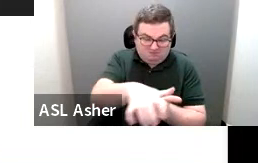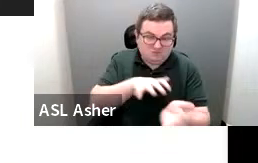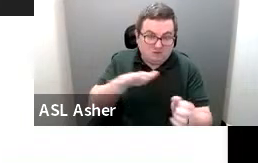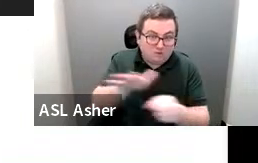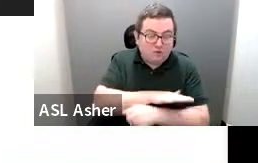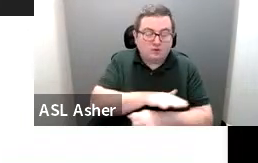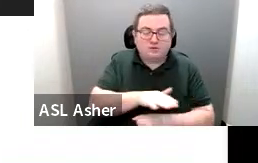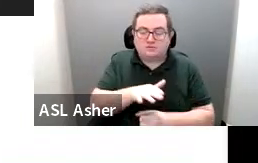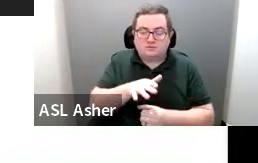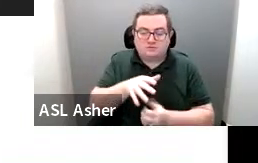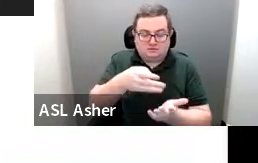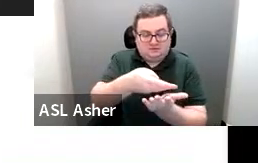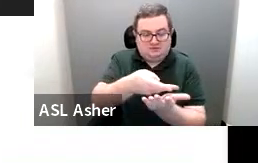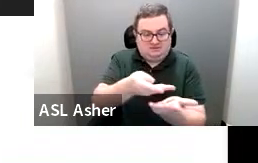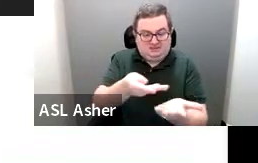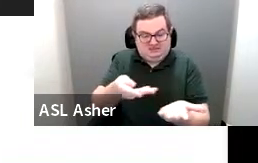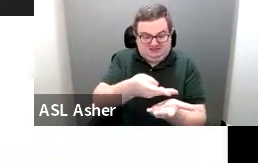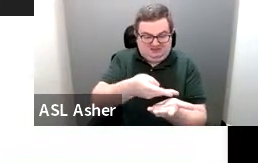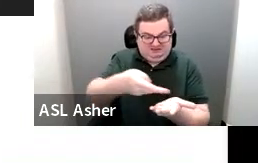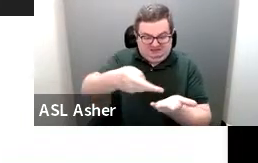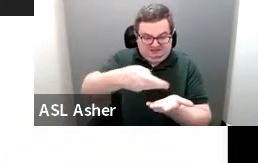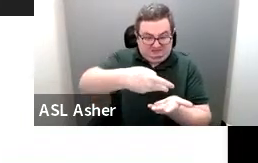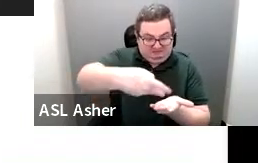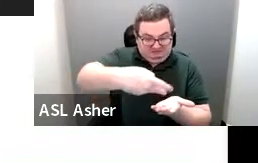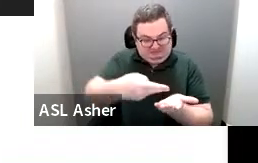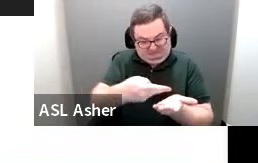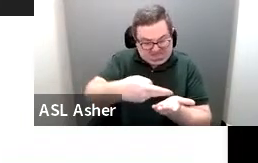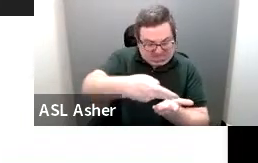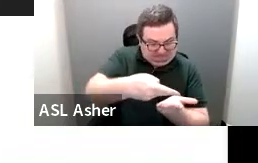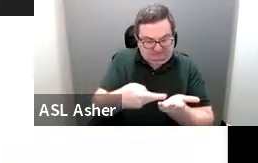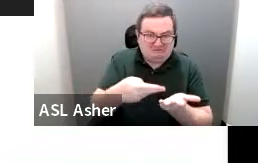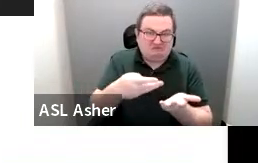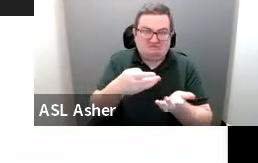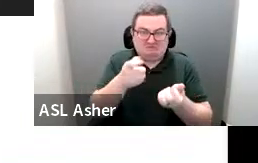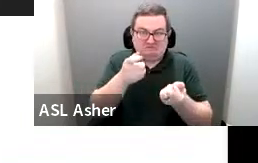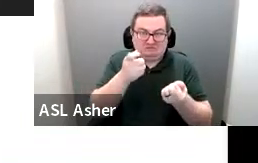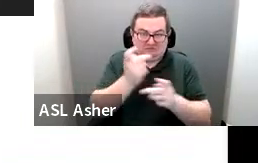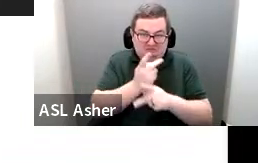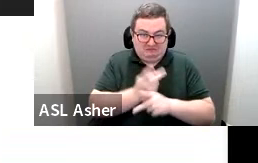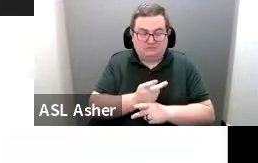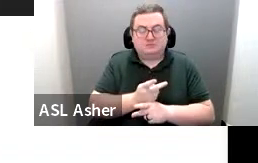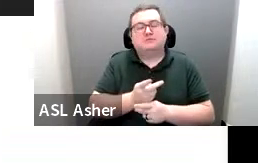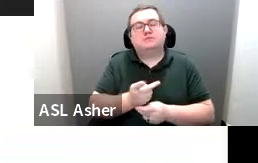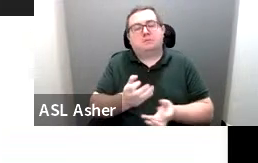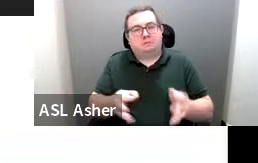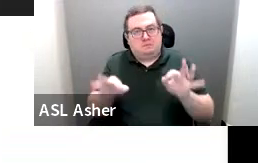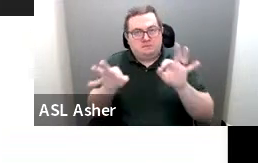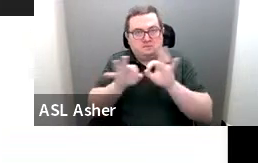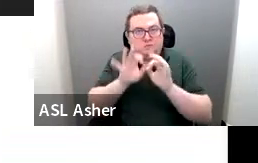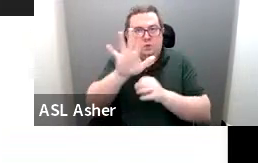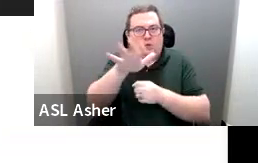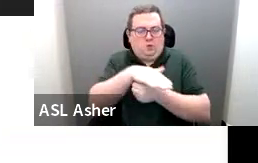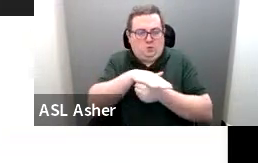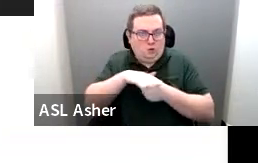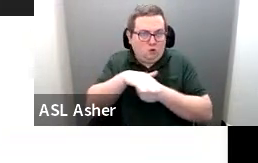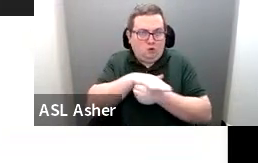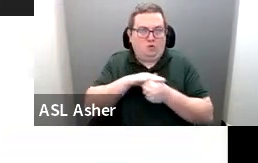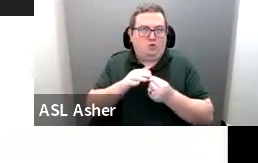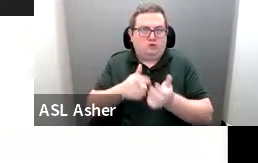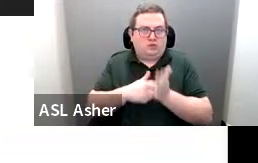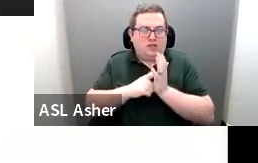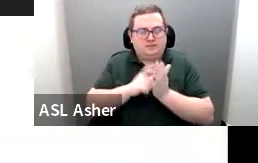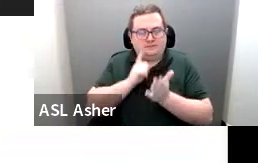angle of the stripes if you're providing striping. So this is something worth checking out at the local level